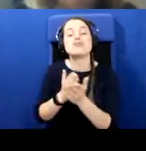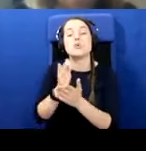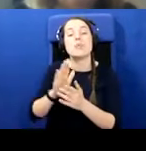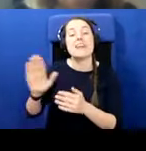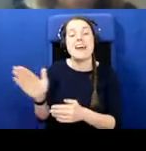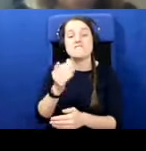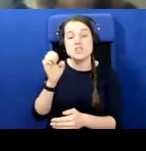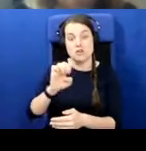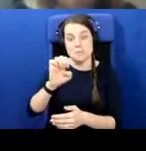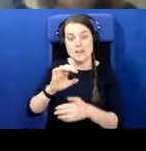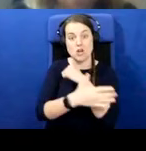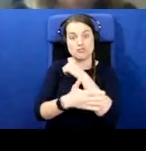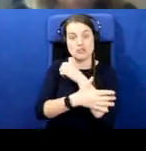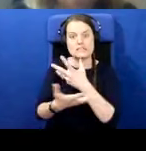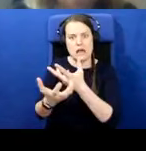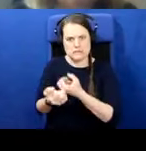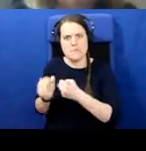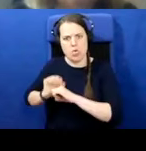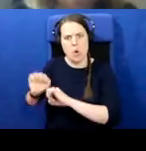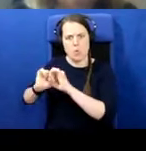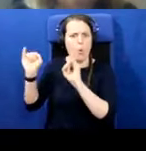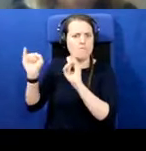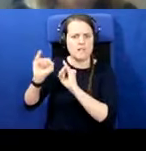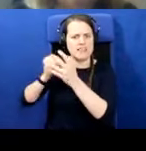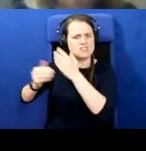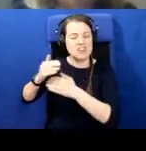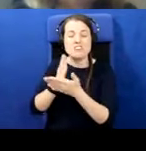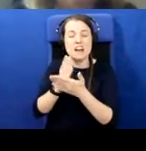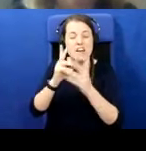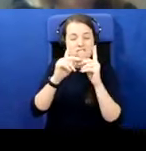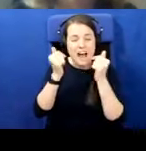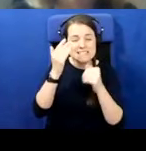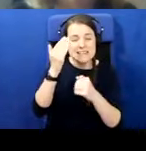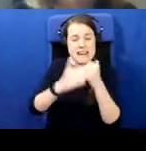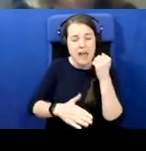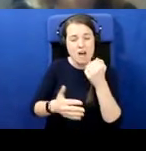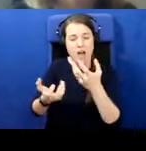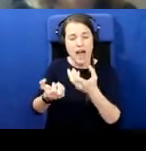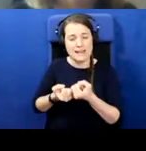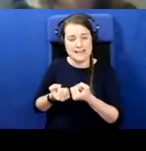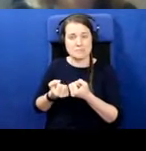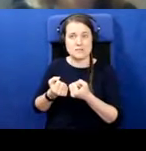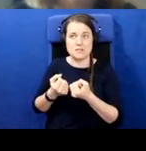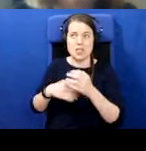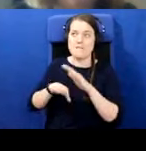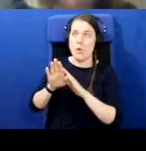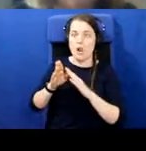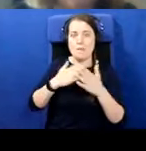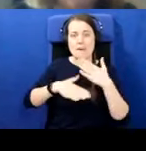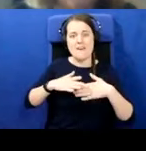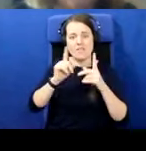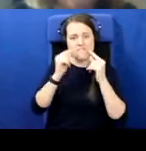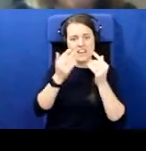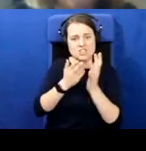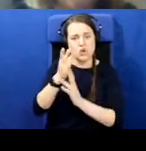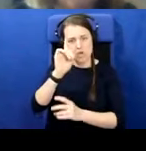to terms with its own dreadful history. France never really came to terms with the behavior of the French during a German occupation. The Spanish